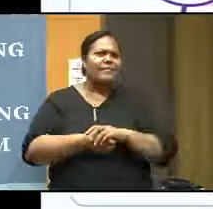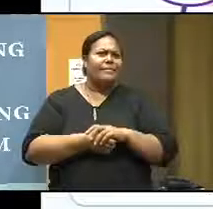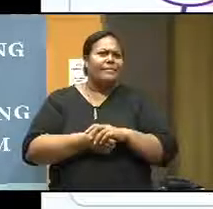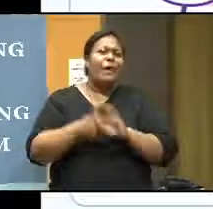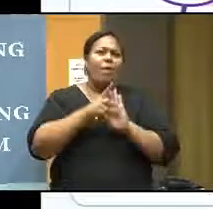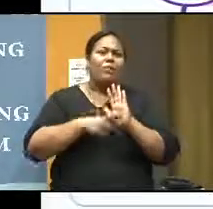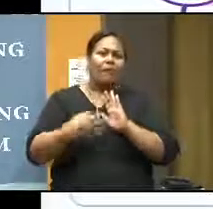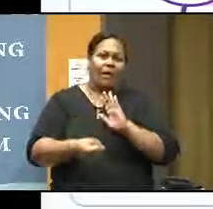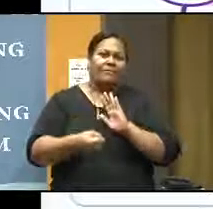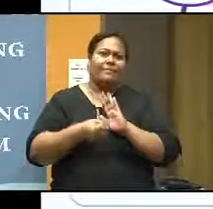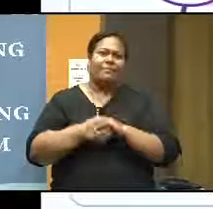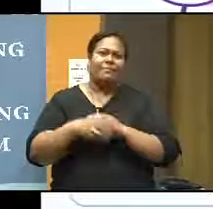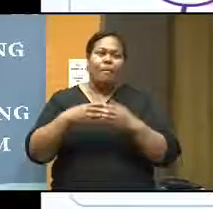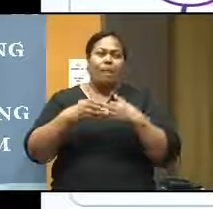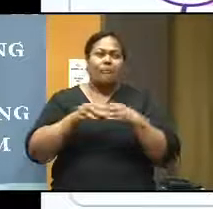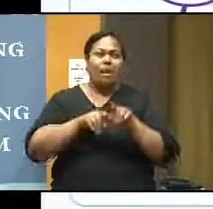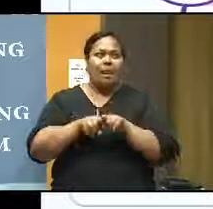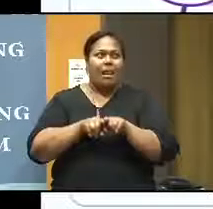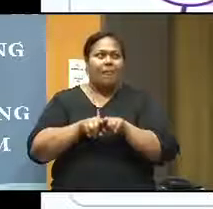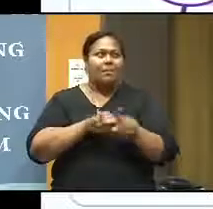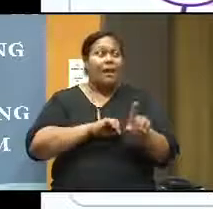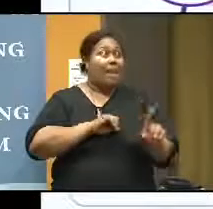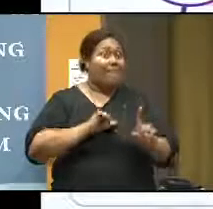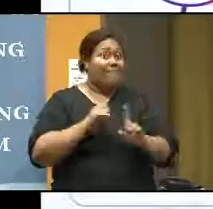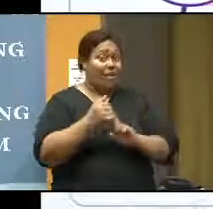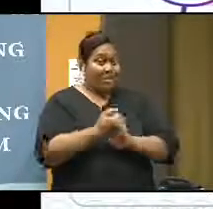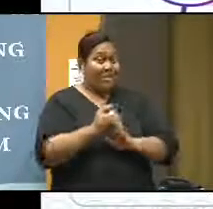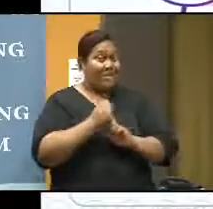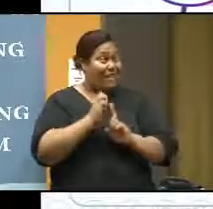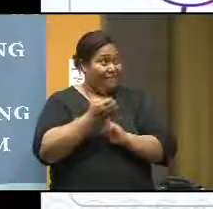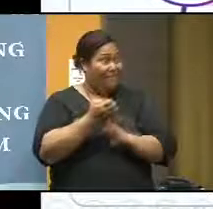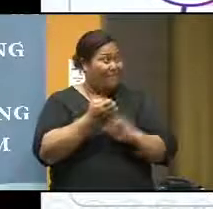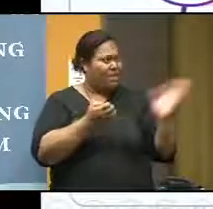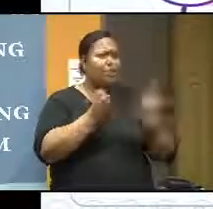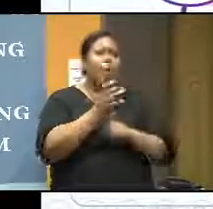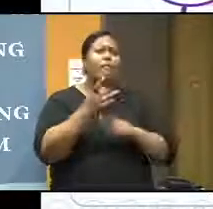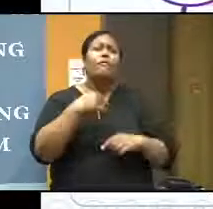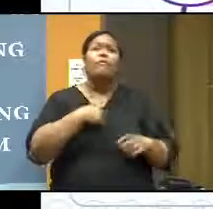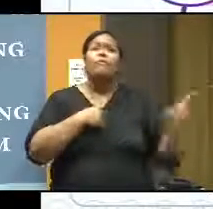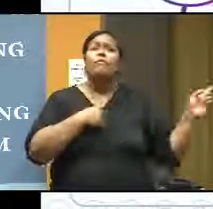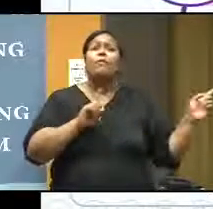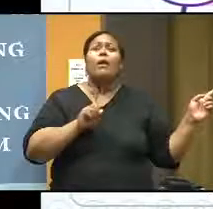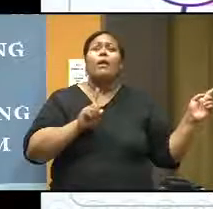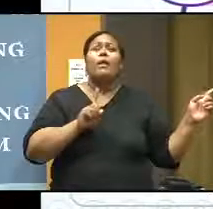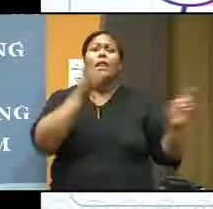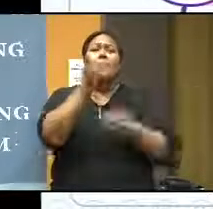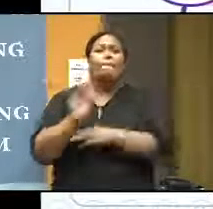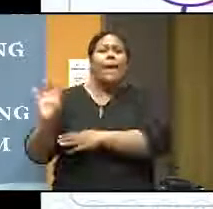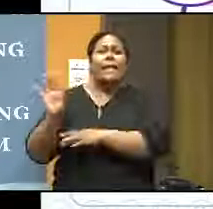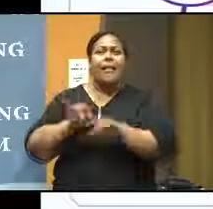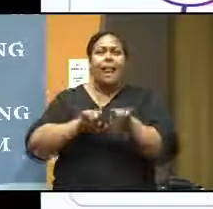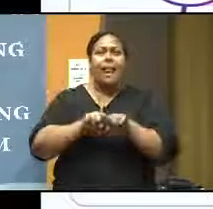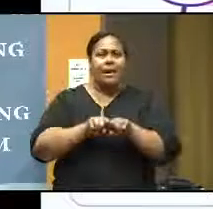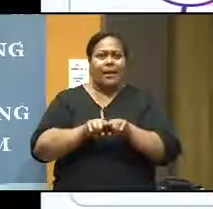to the USP. The flexible learning environment and then the most important for me is the independent learning. For that,